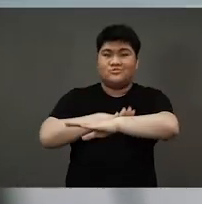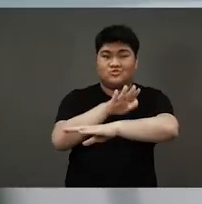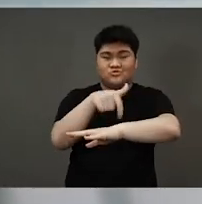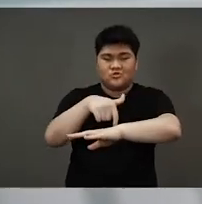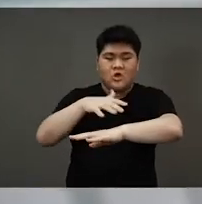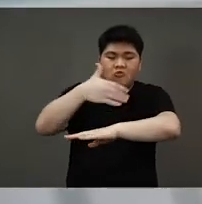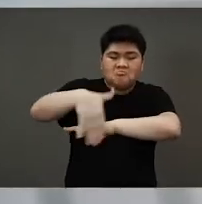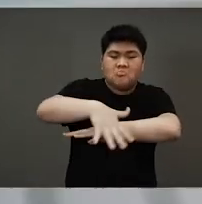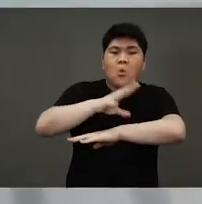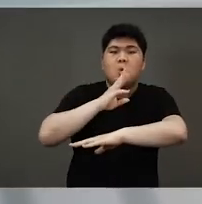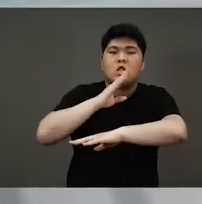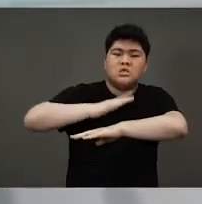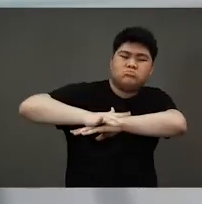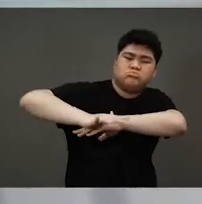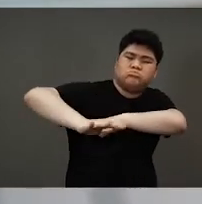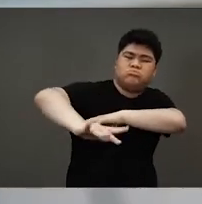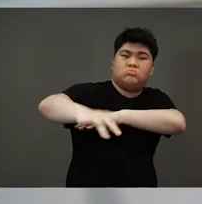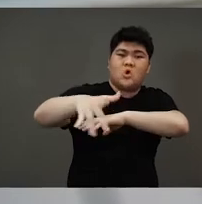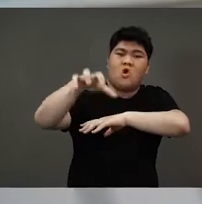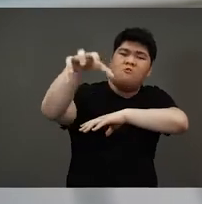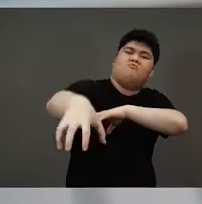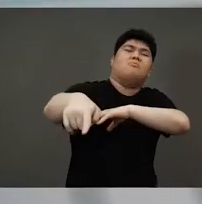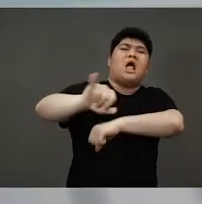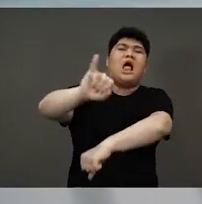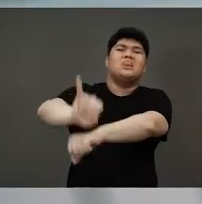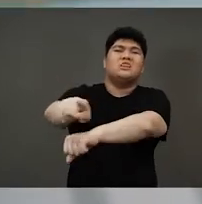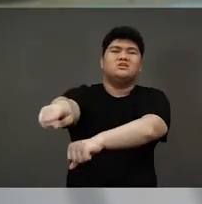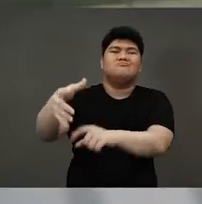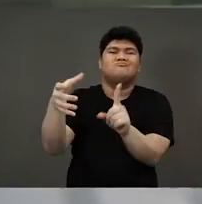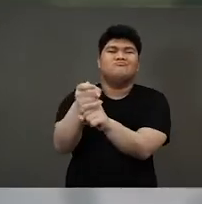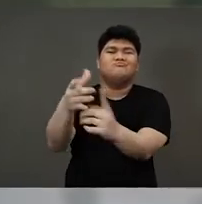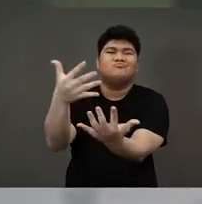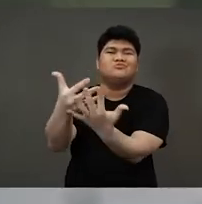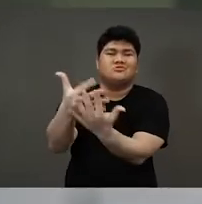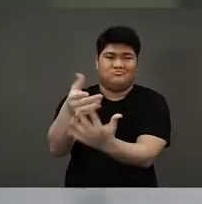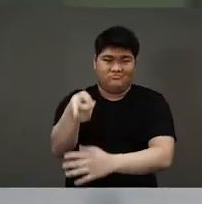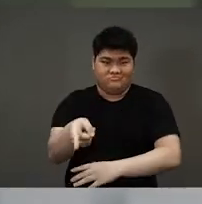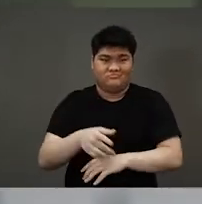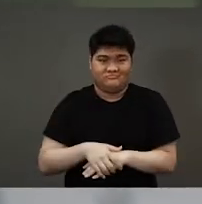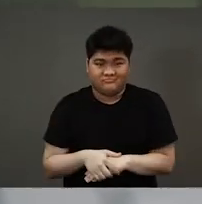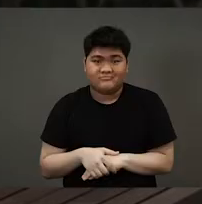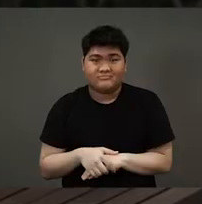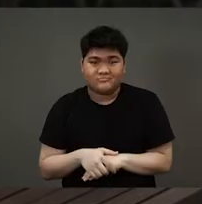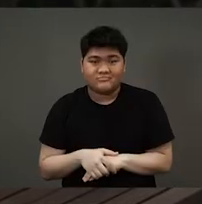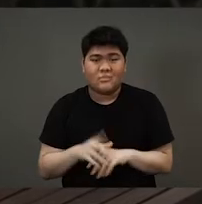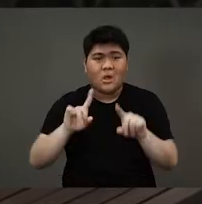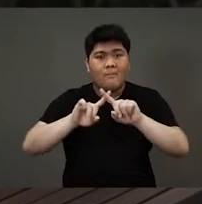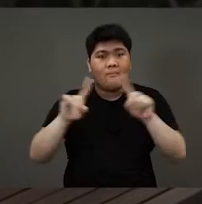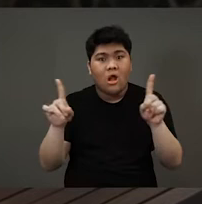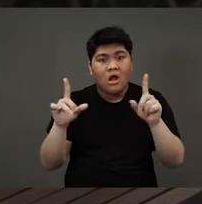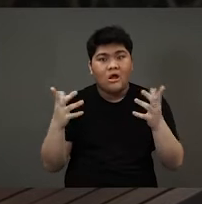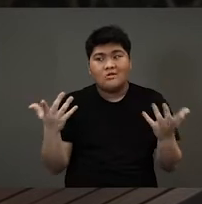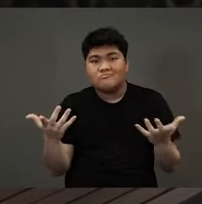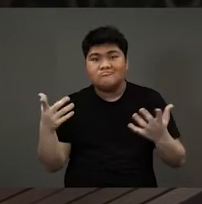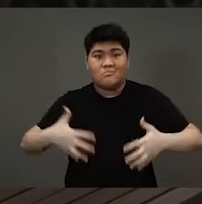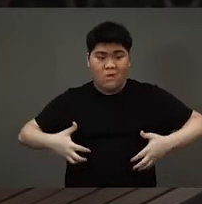front of them was the water. And far away in front of them was the island where the princess was held captive. But boys and